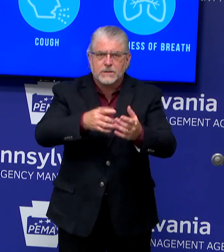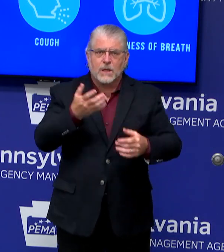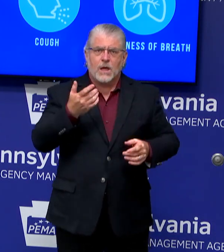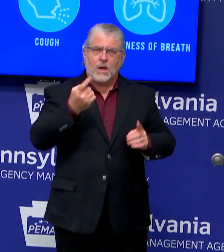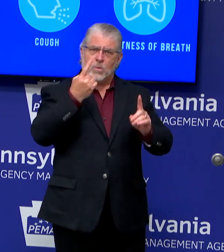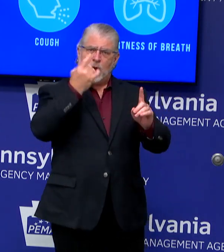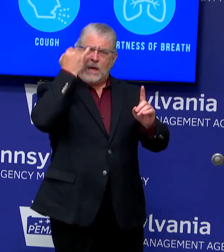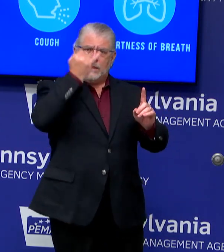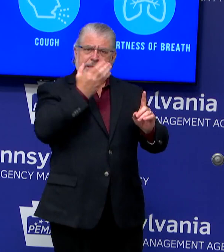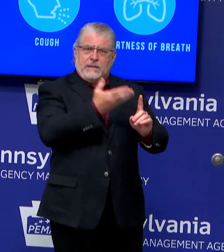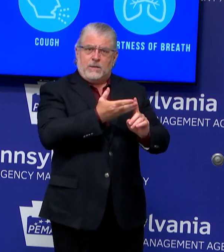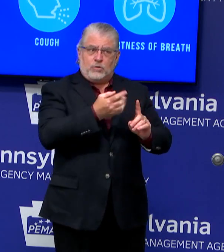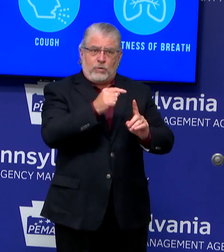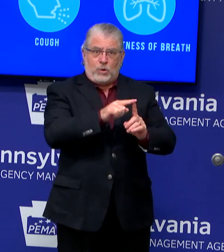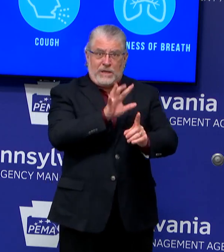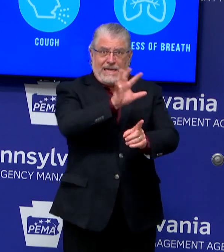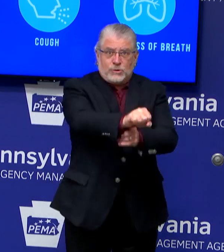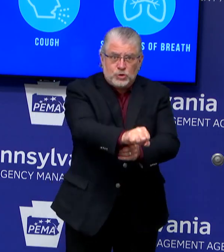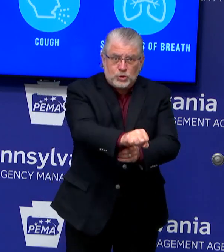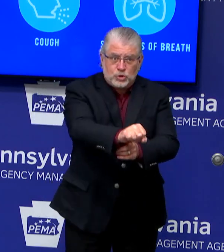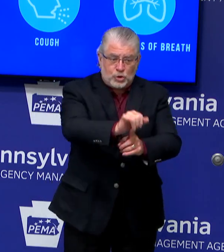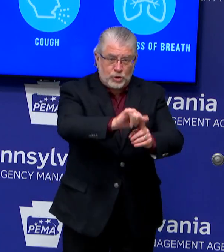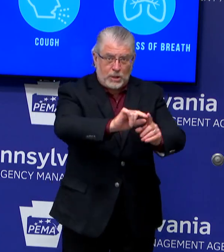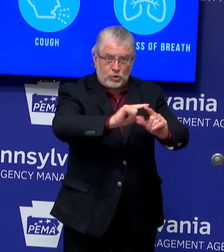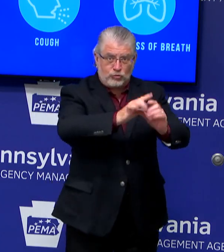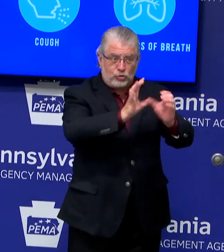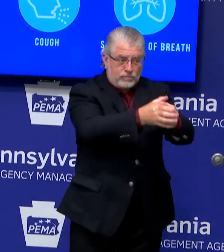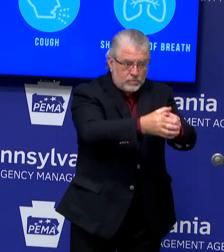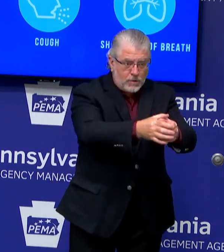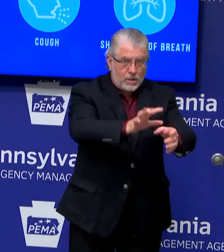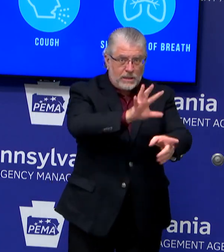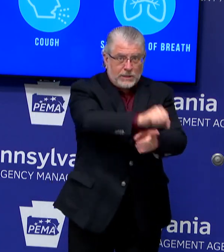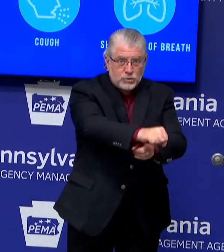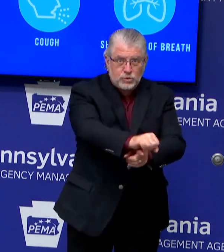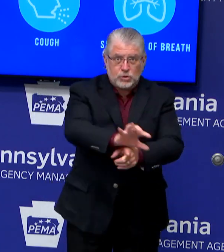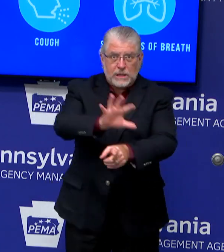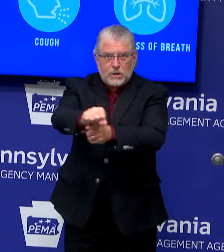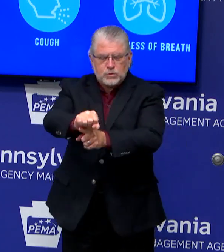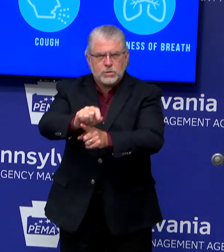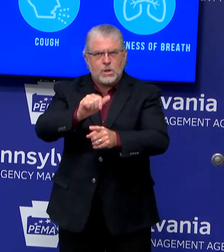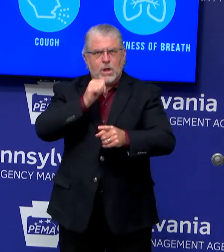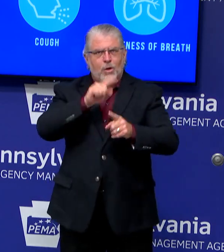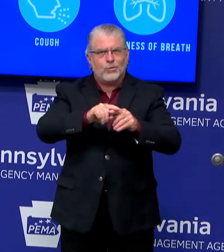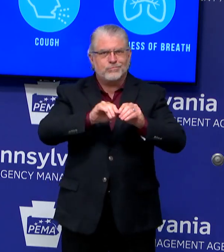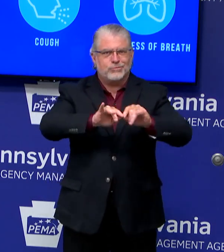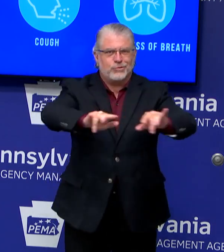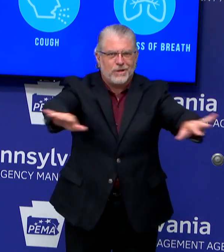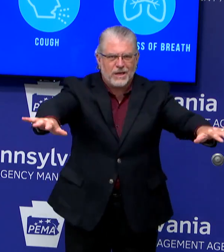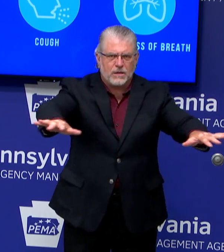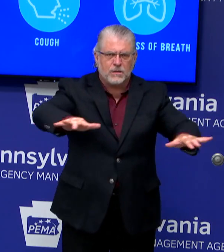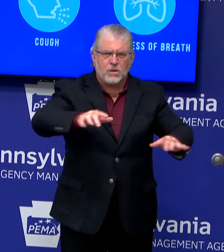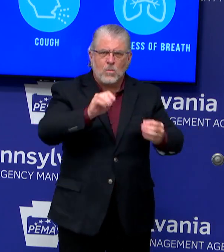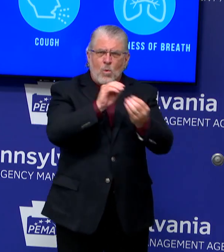that type of spread of COVID-19. So we'll be releasing the detailed information about the specific counties on